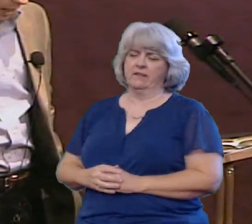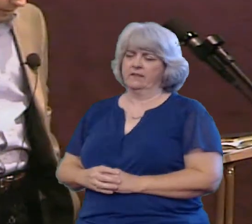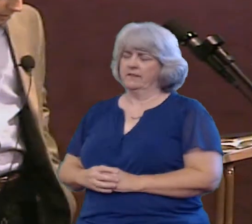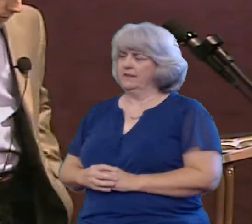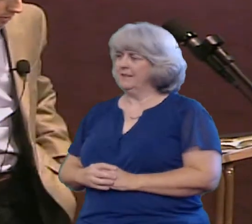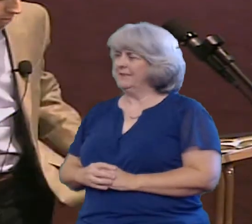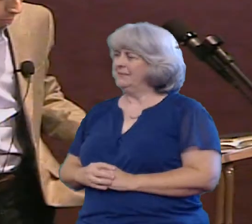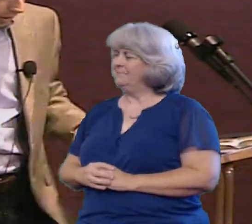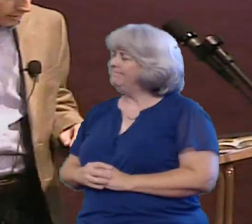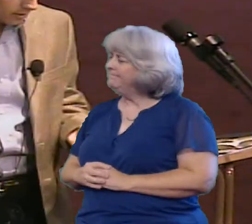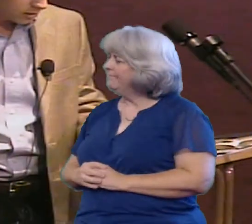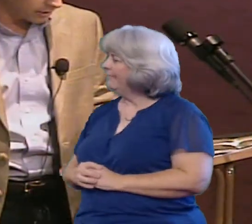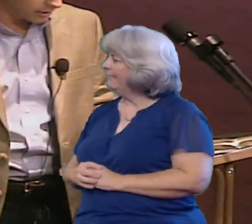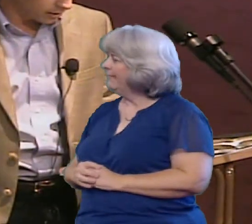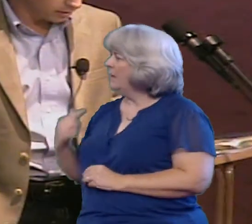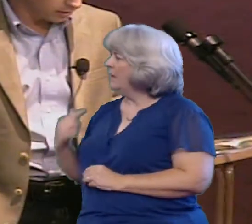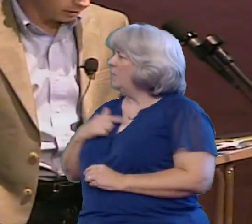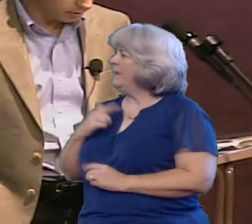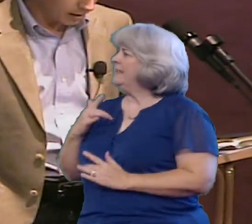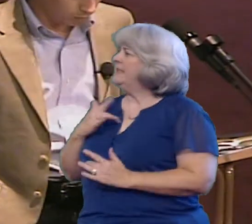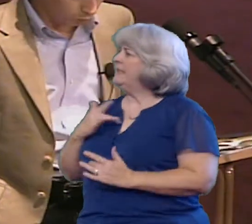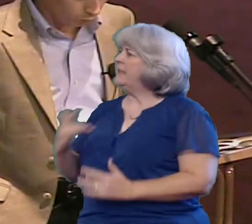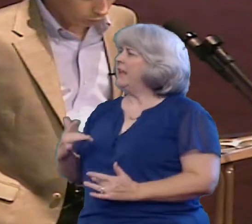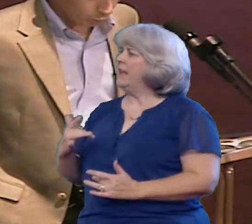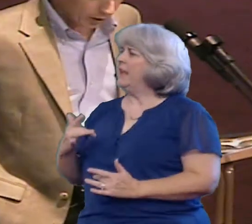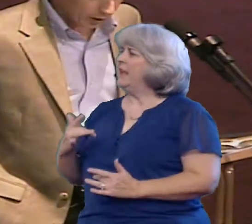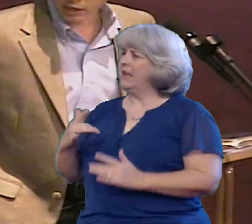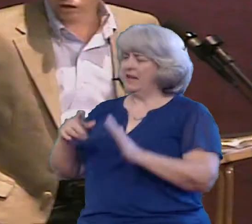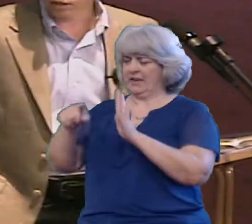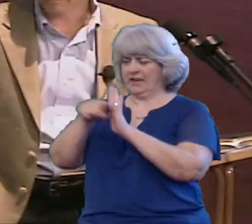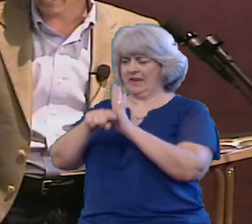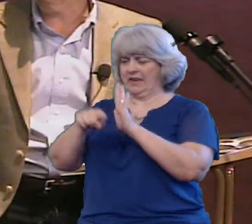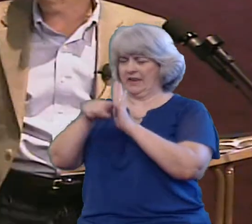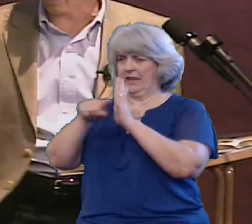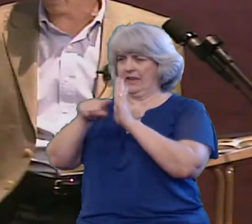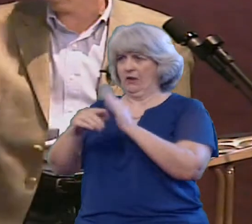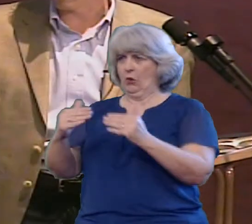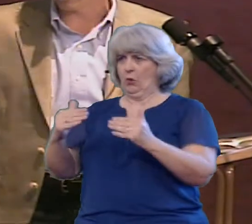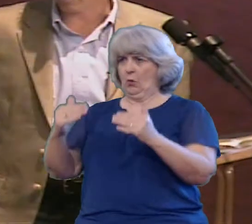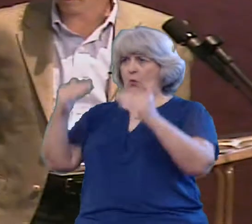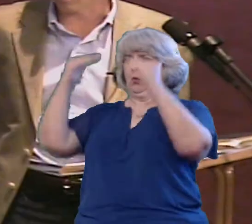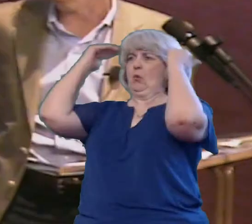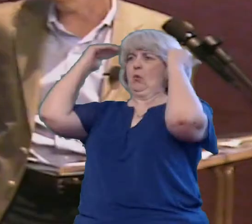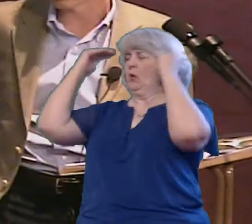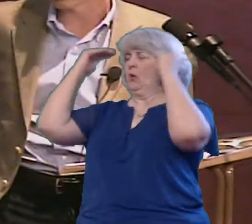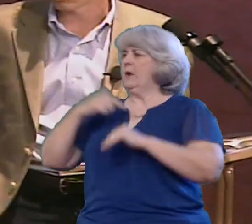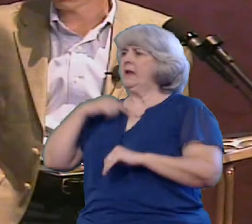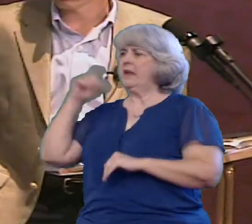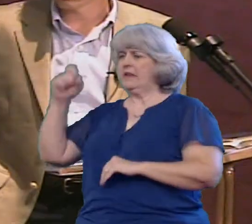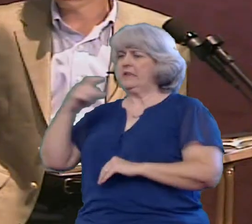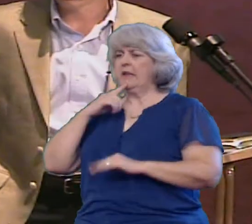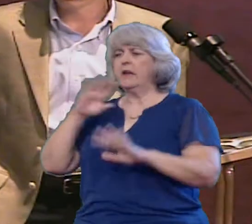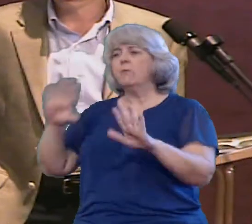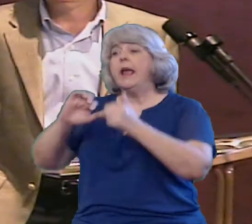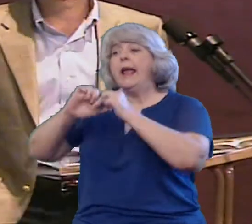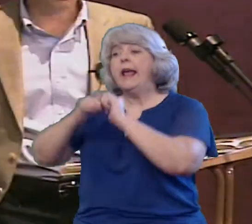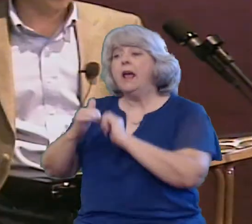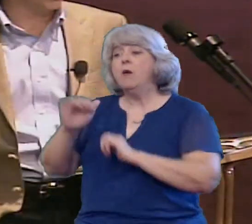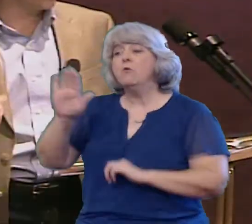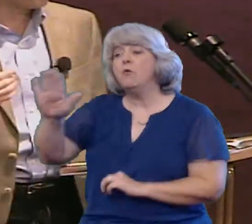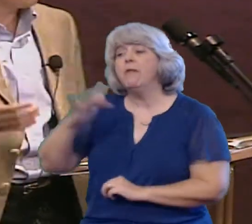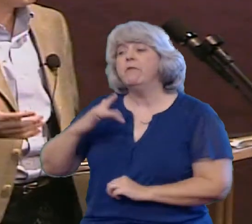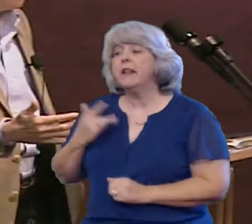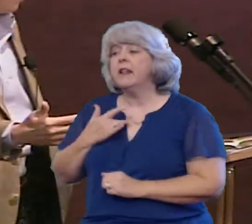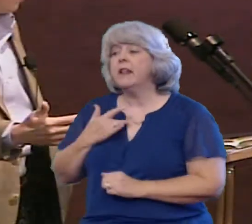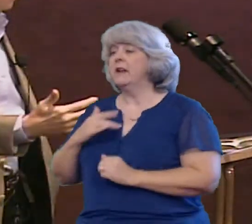I think we get so blindsided by negativity That we don't care enough to ask them how they how their day was Talk about